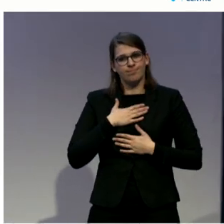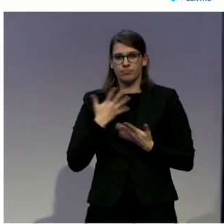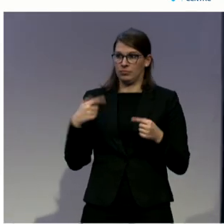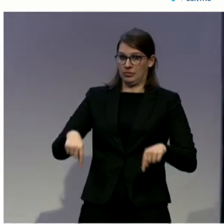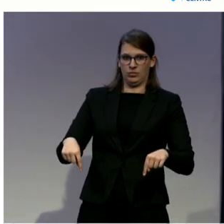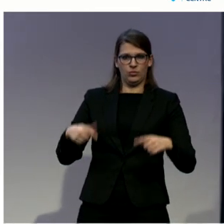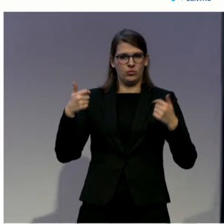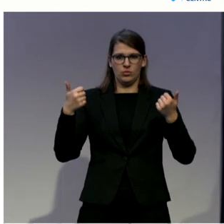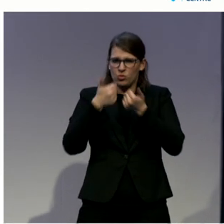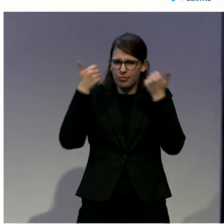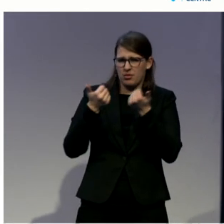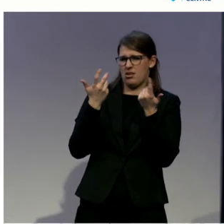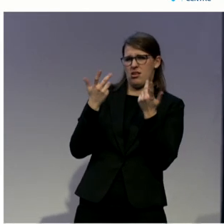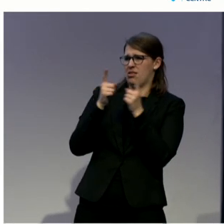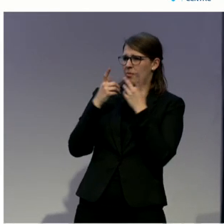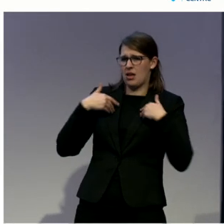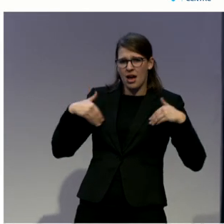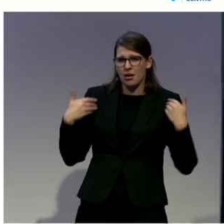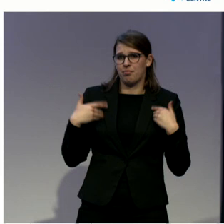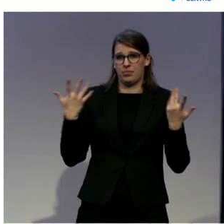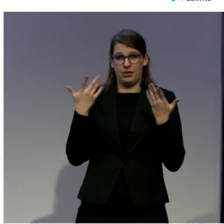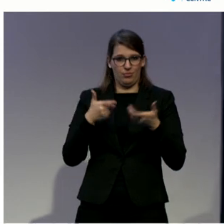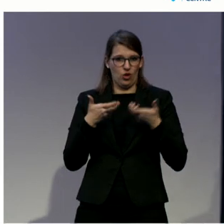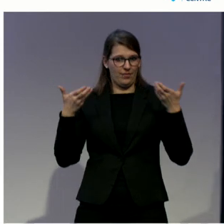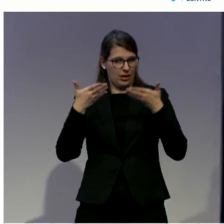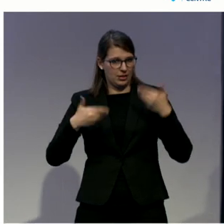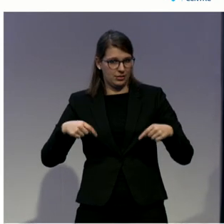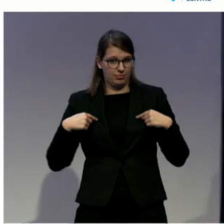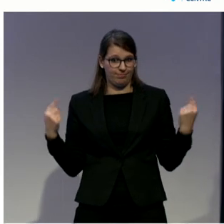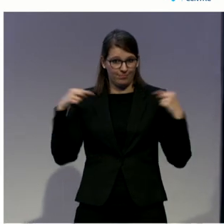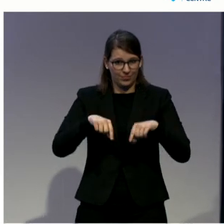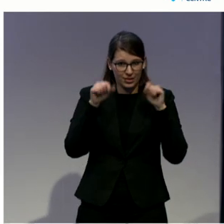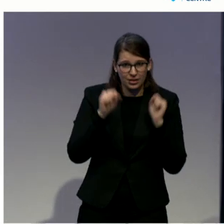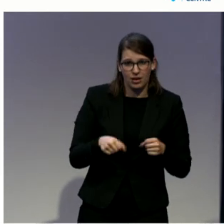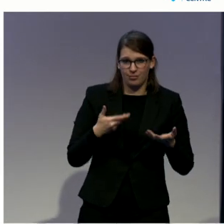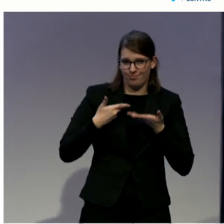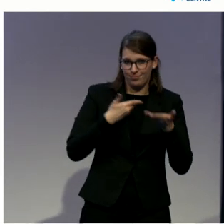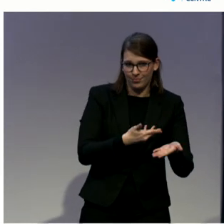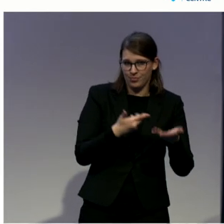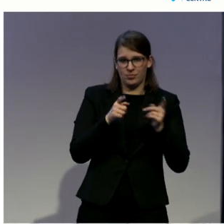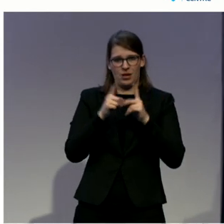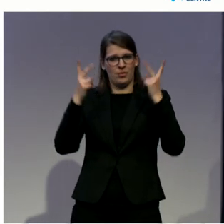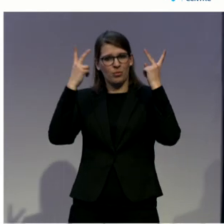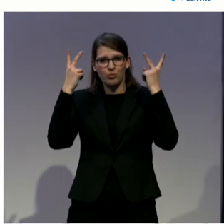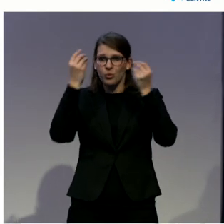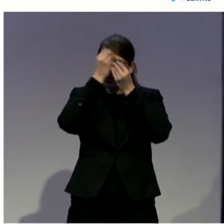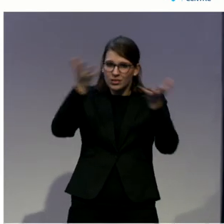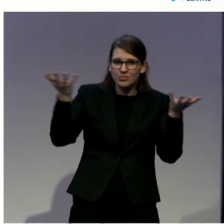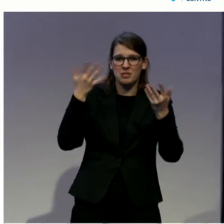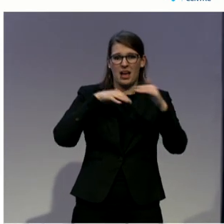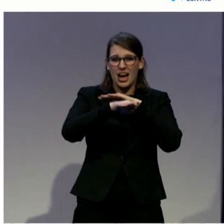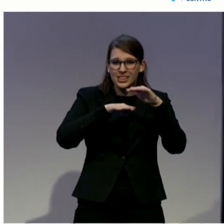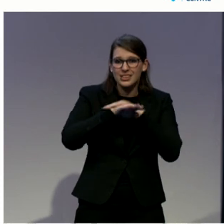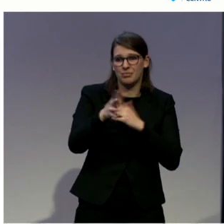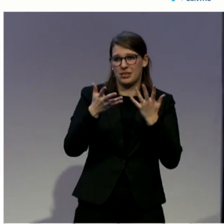profession with a key role in discussions in respect of access to justice in this area. Ultimately, we hope our